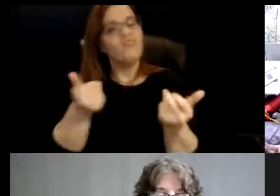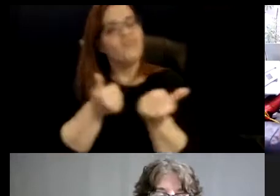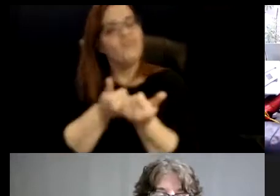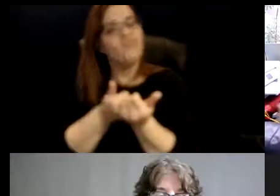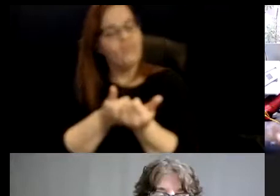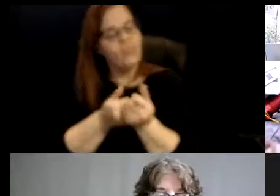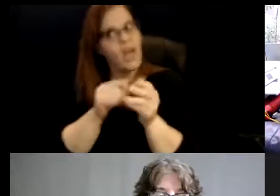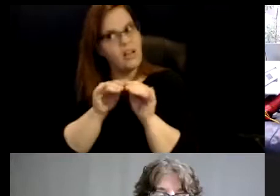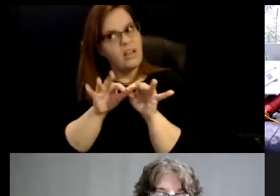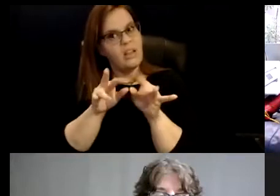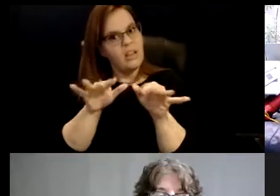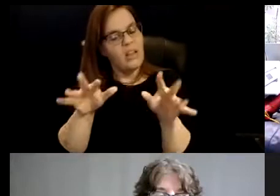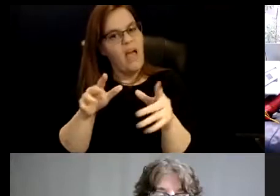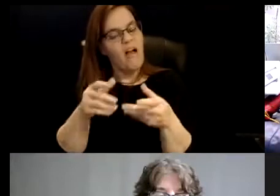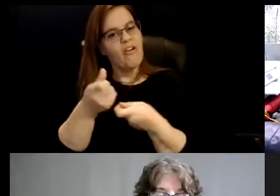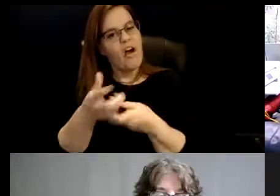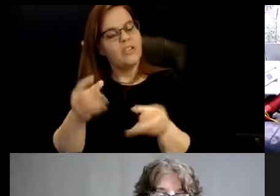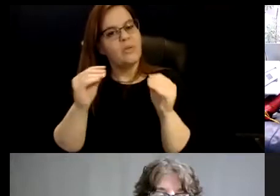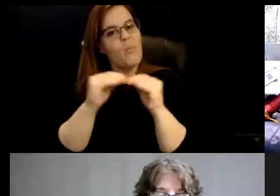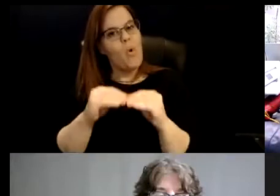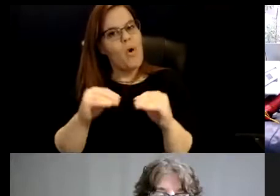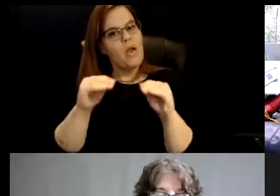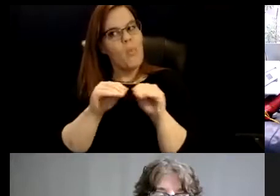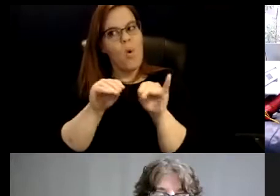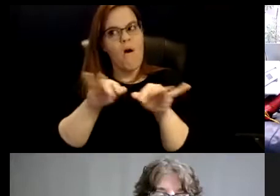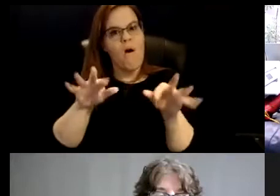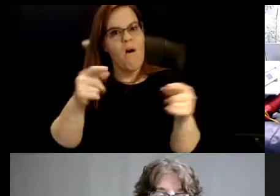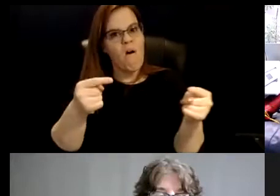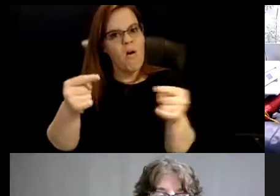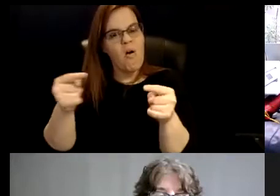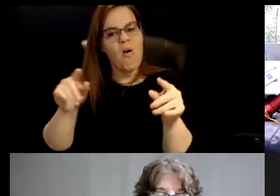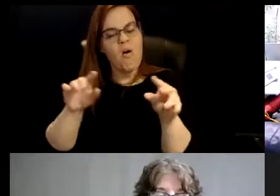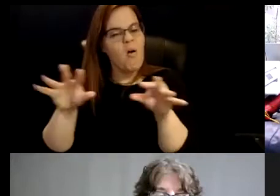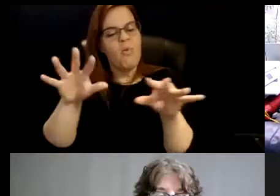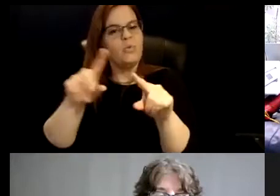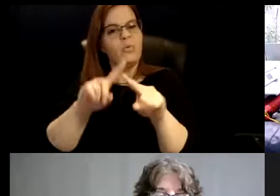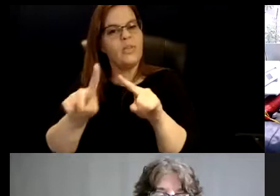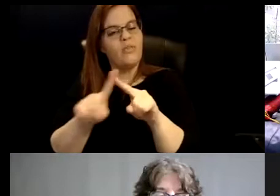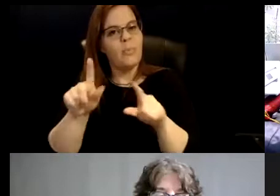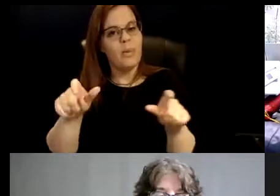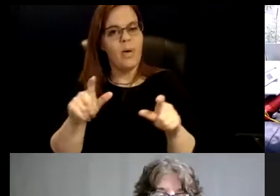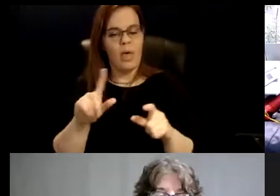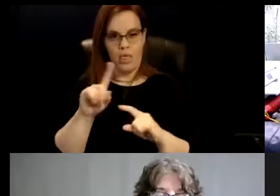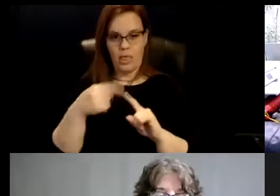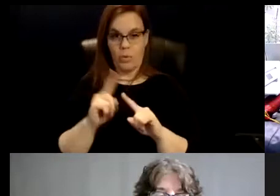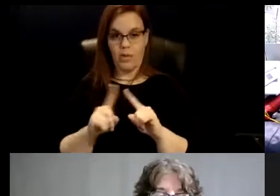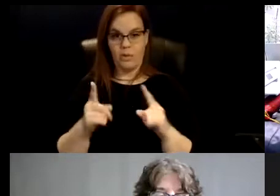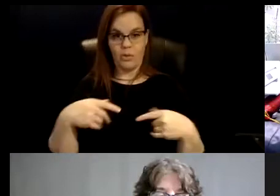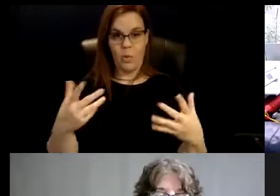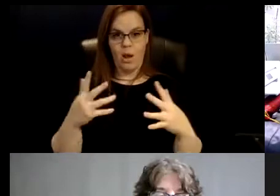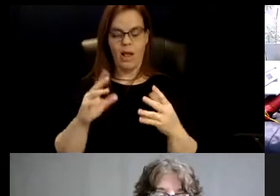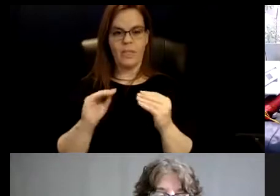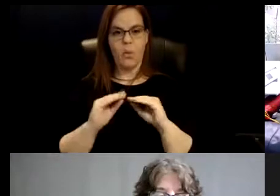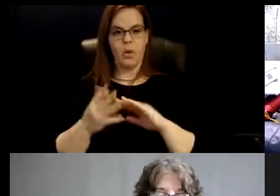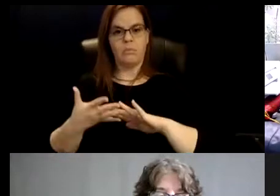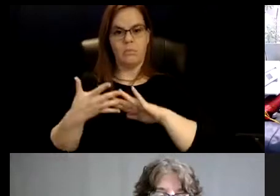inland and harm more and more people. Um, the only difference is that it's covert, you know, the more that we start